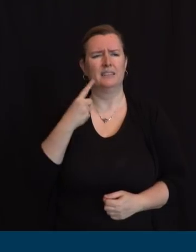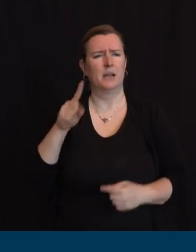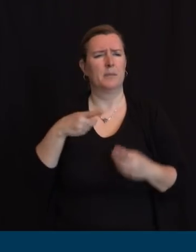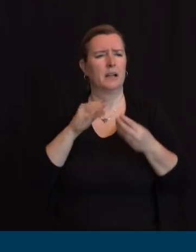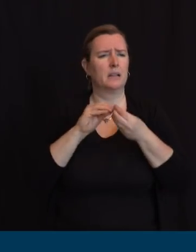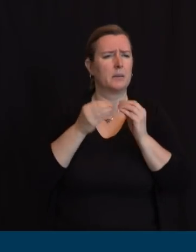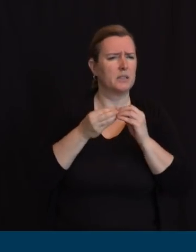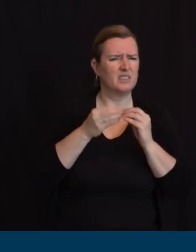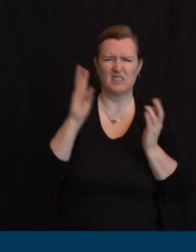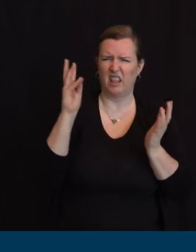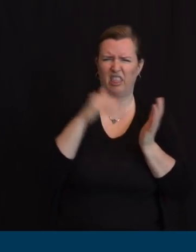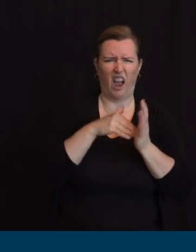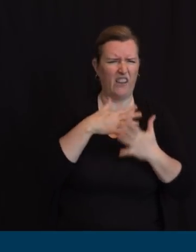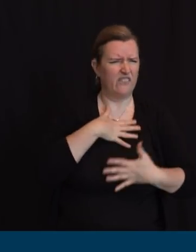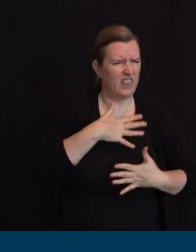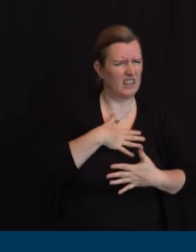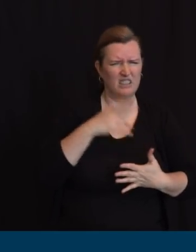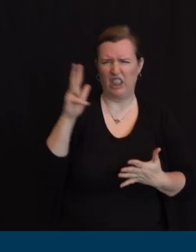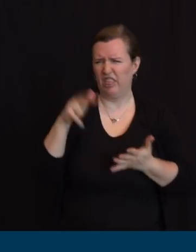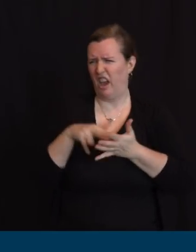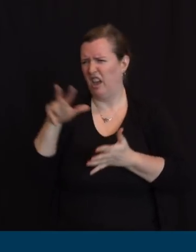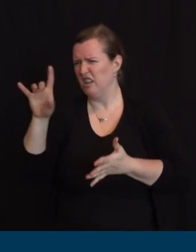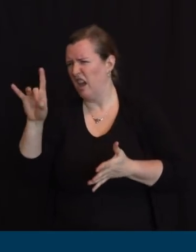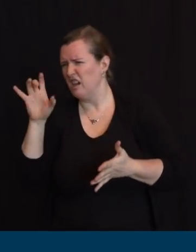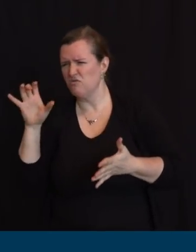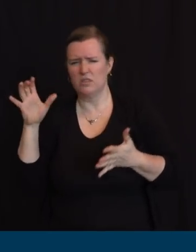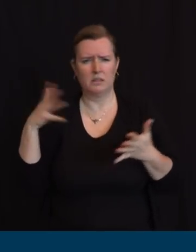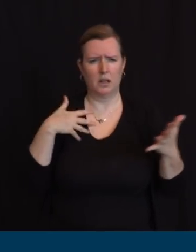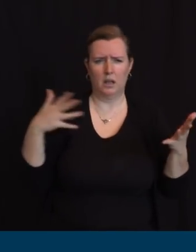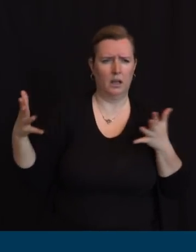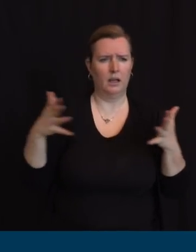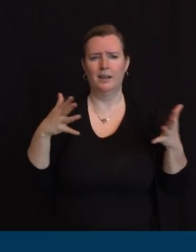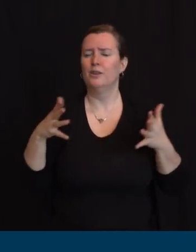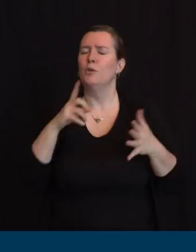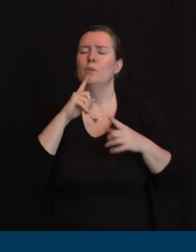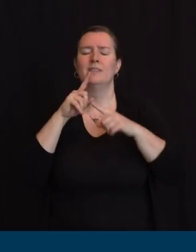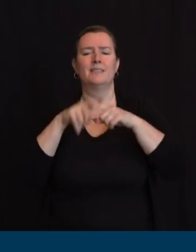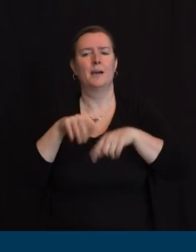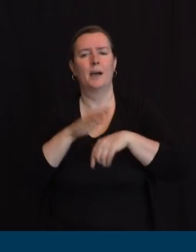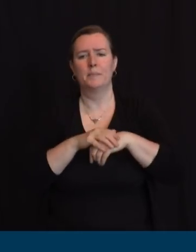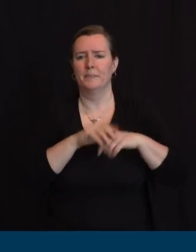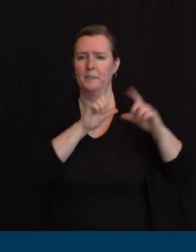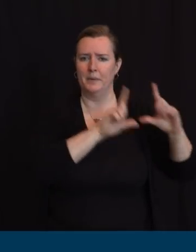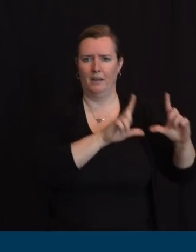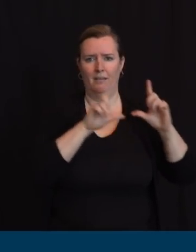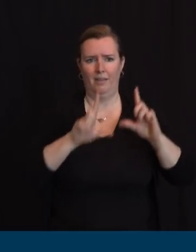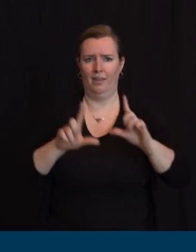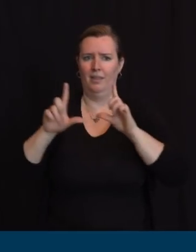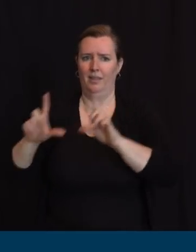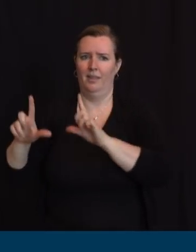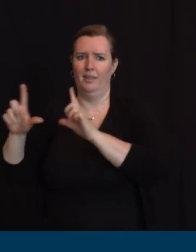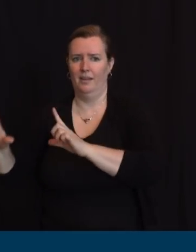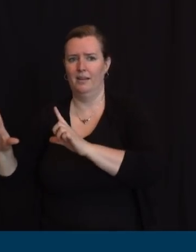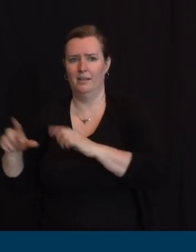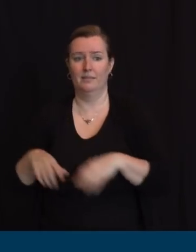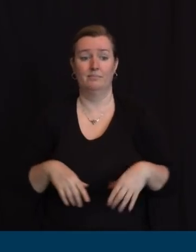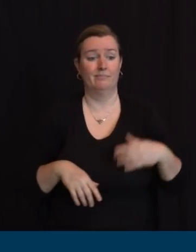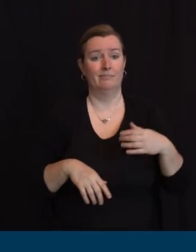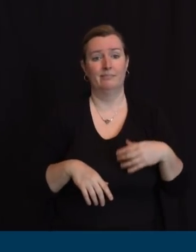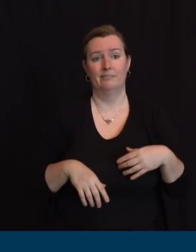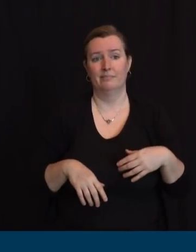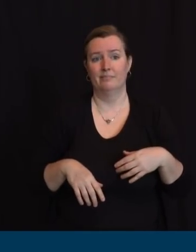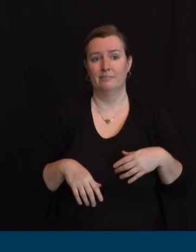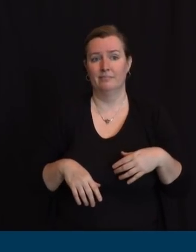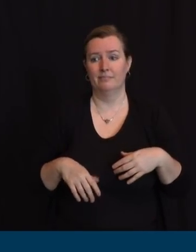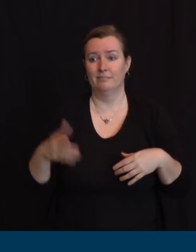also between one model versus another and between best case and worst case. And so our job again is to